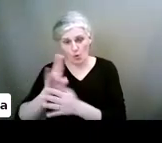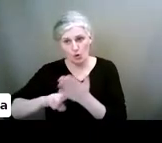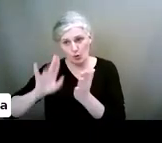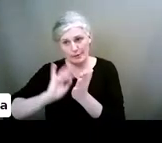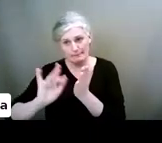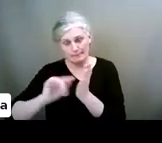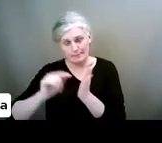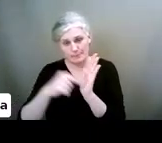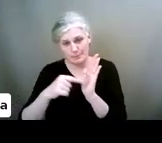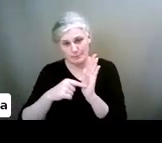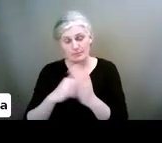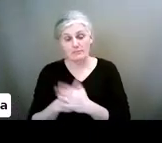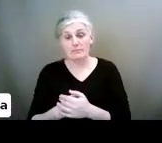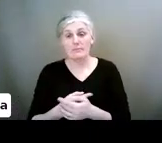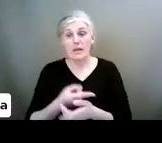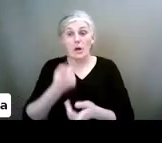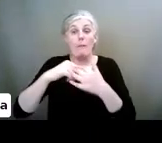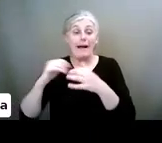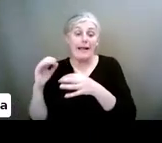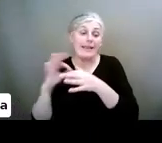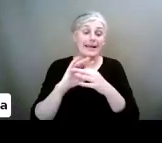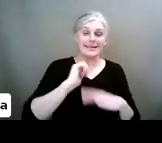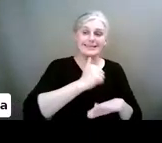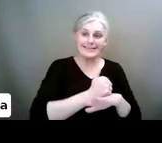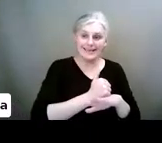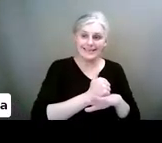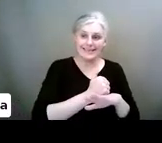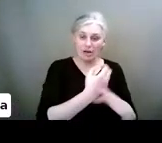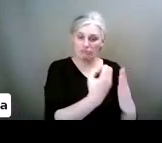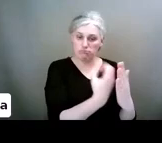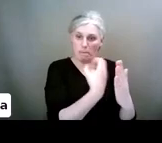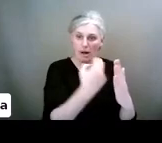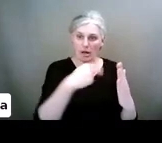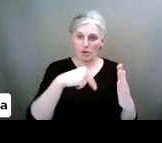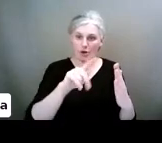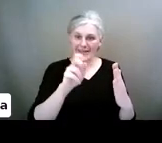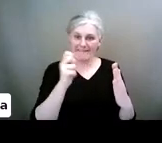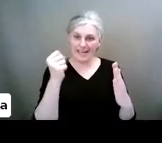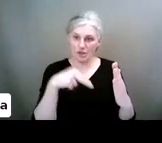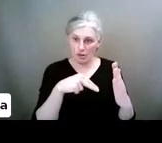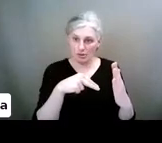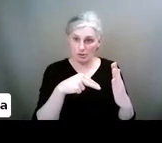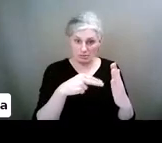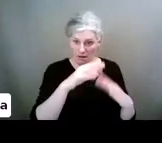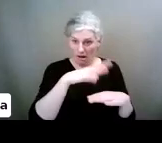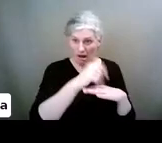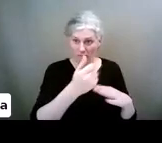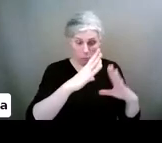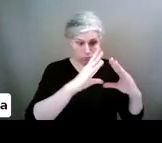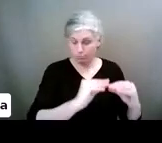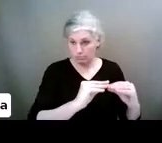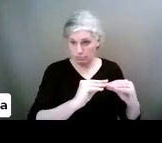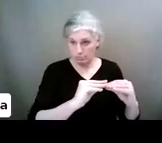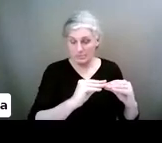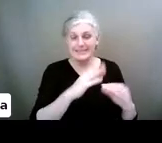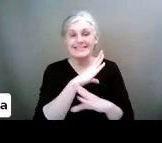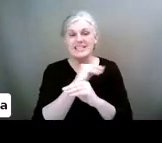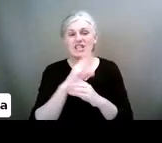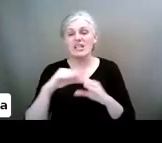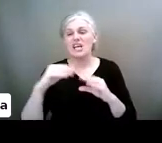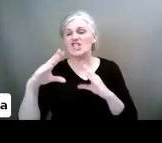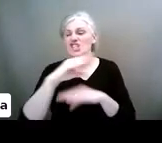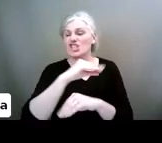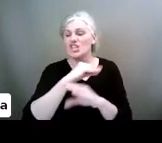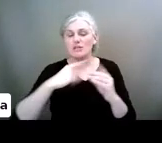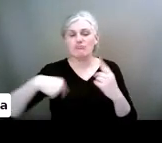Again, into settings. Notifications. Turn them all off. Kids are constantly. So Snapchat is just chatting to each other.